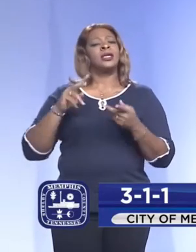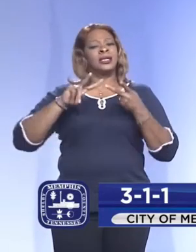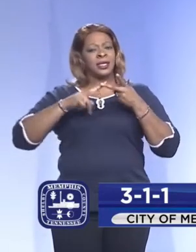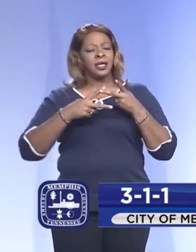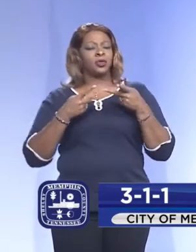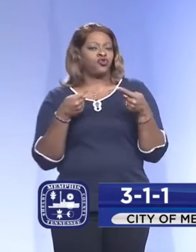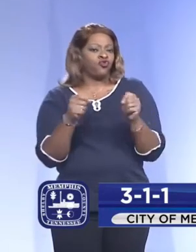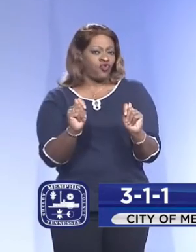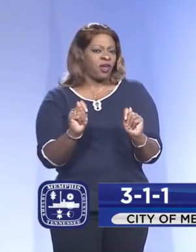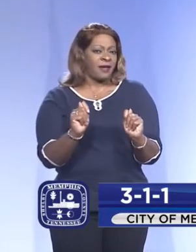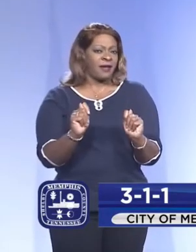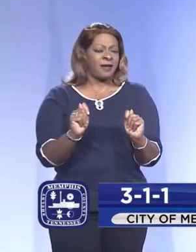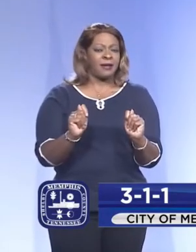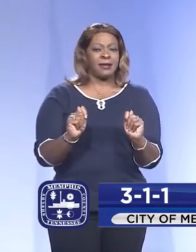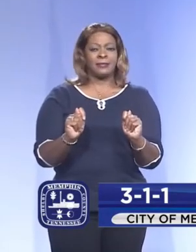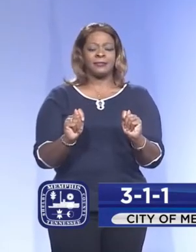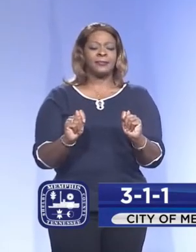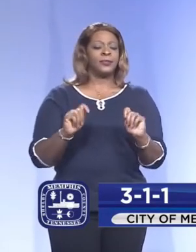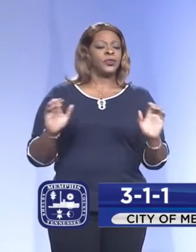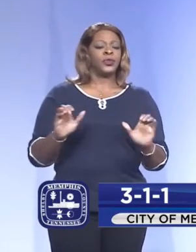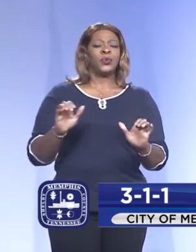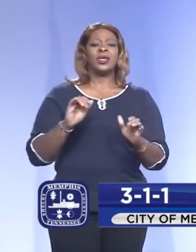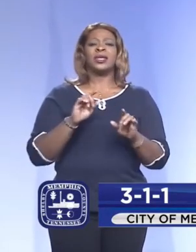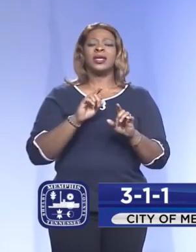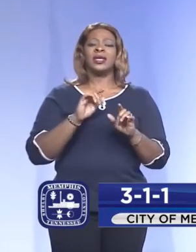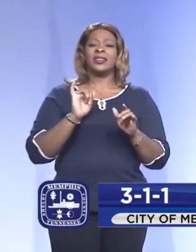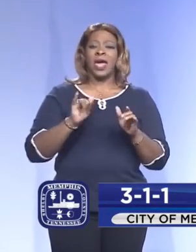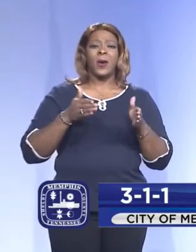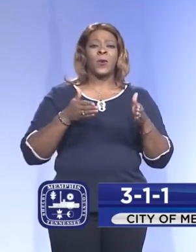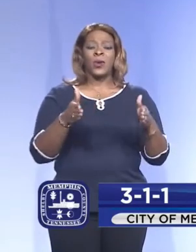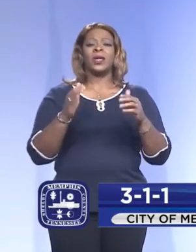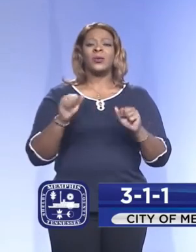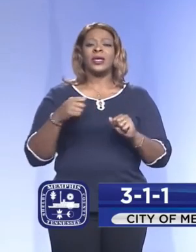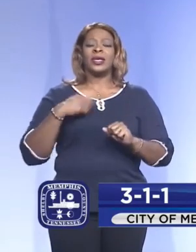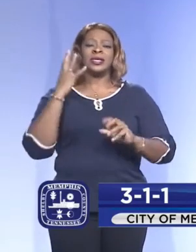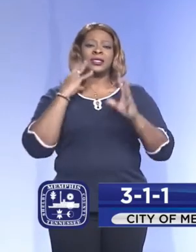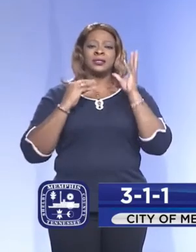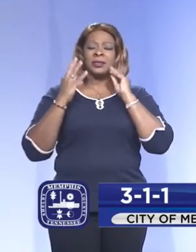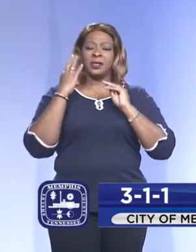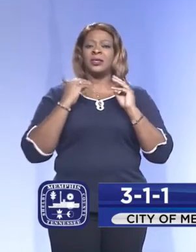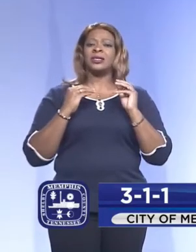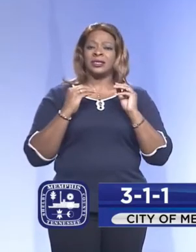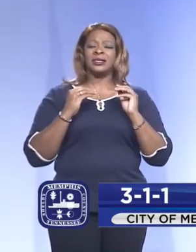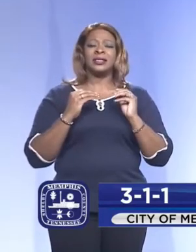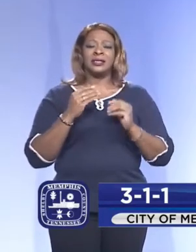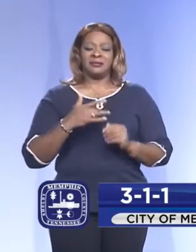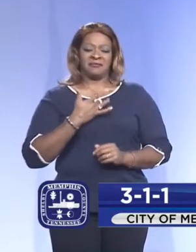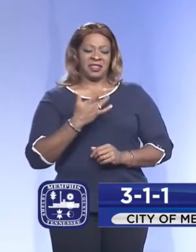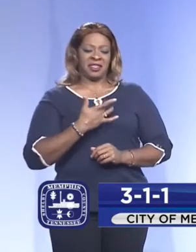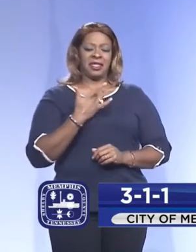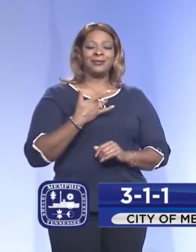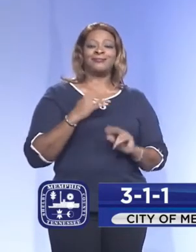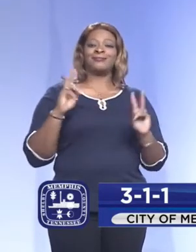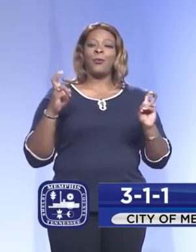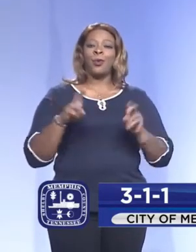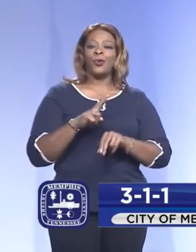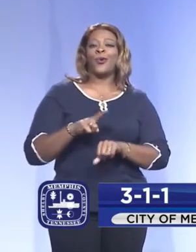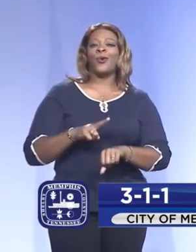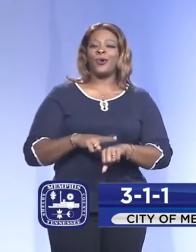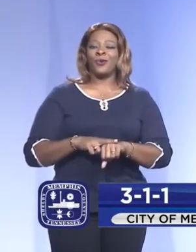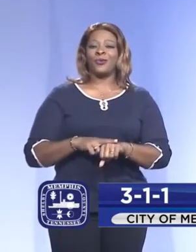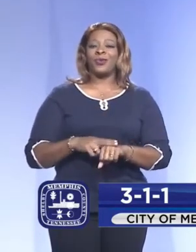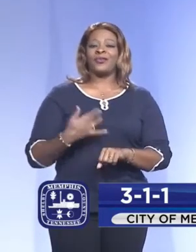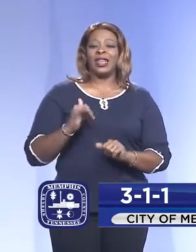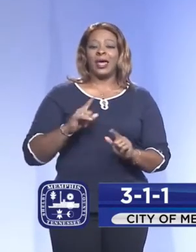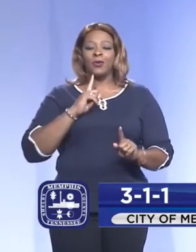to do it in a way that we can experience some sense of normalcy, some